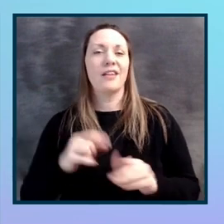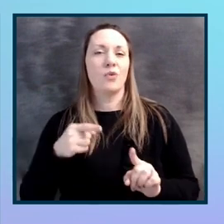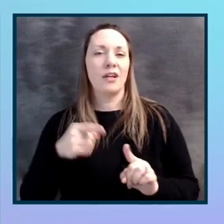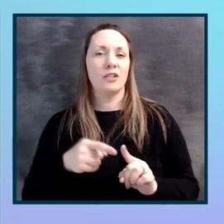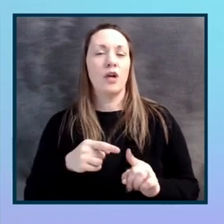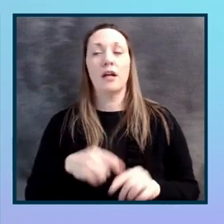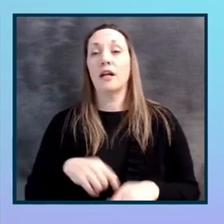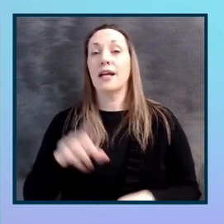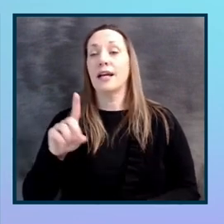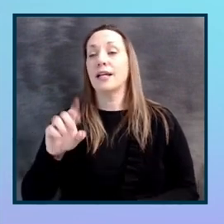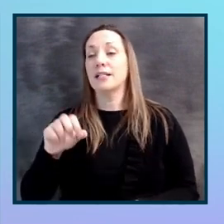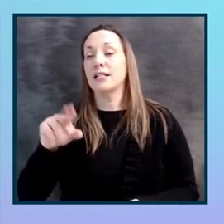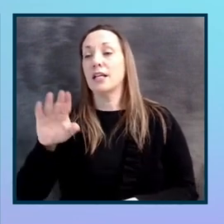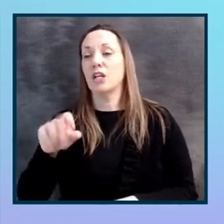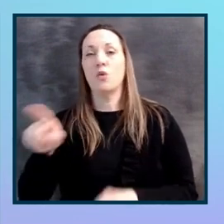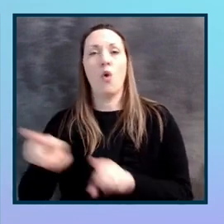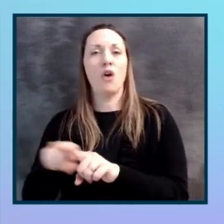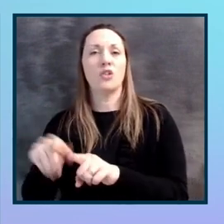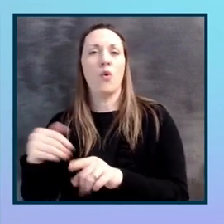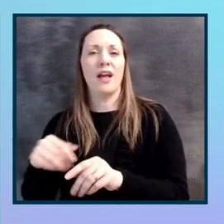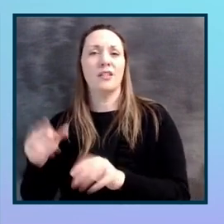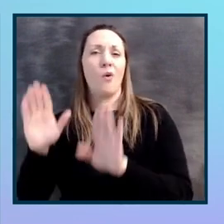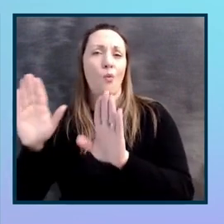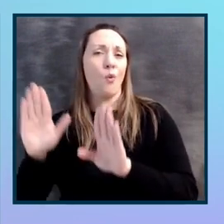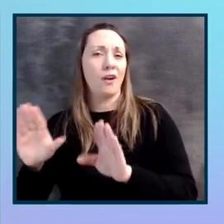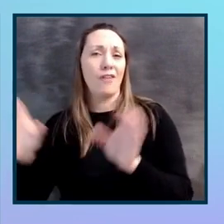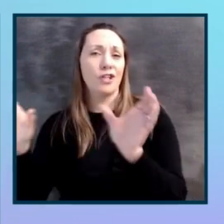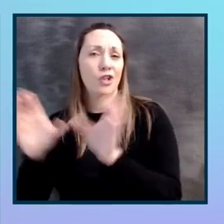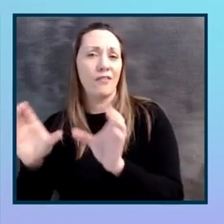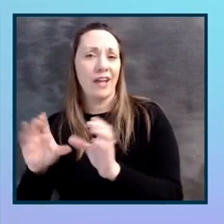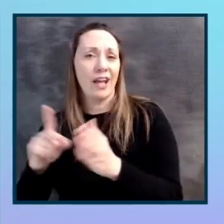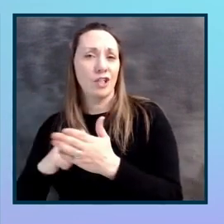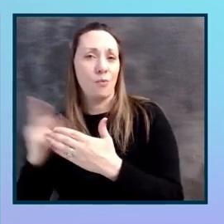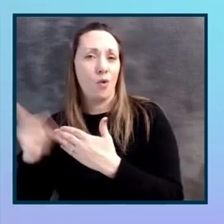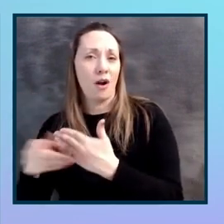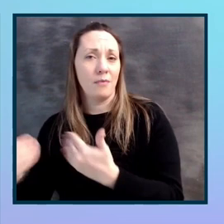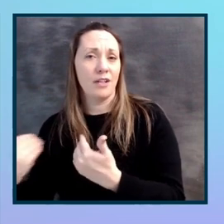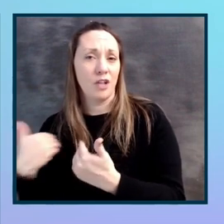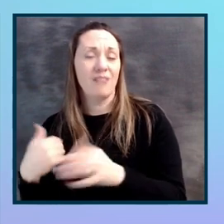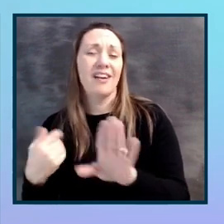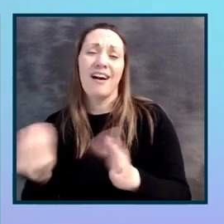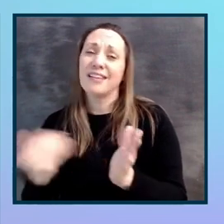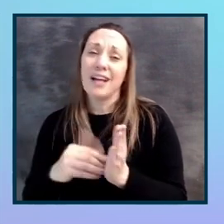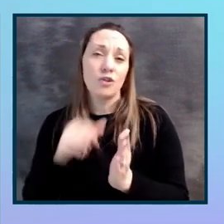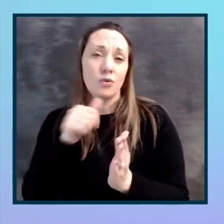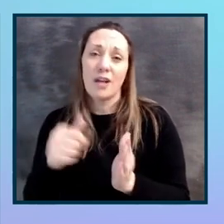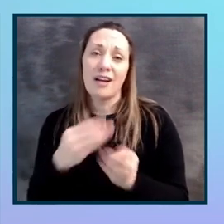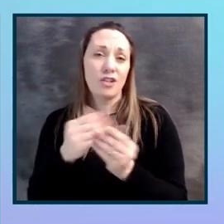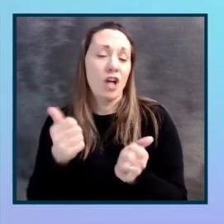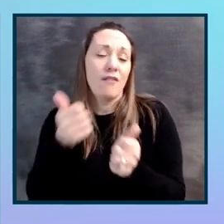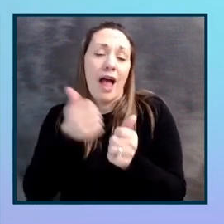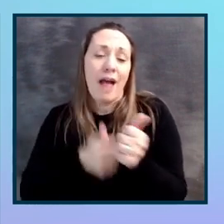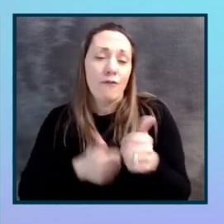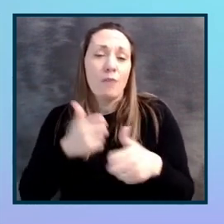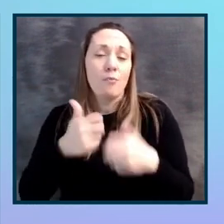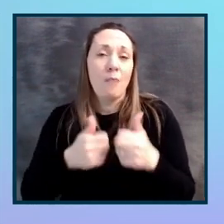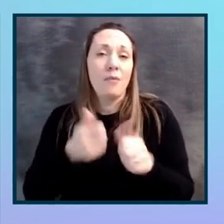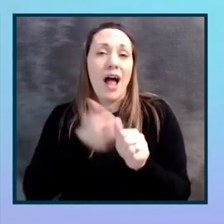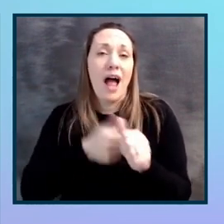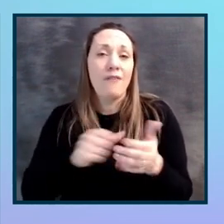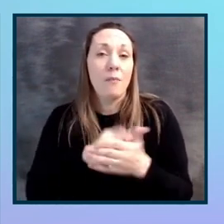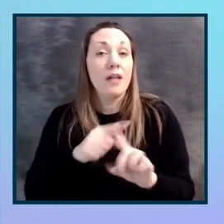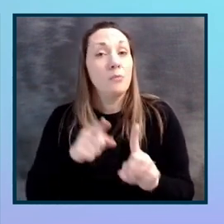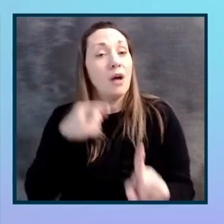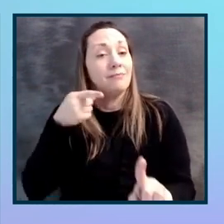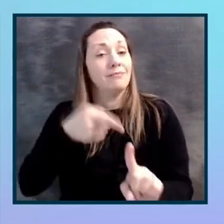also have a wonderful certification program that you can use, you're never going to solve every issue on every page, but you should be trying to do that reduce your